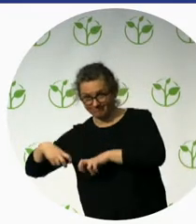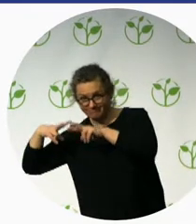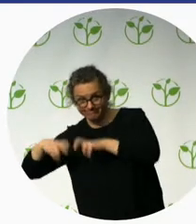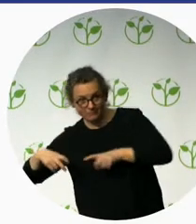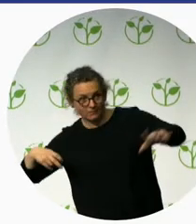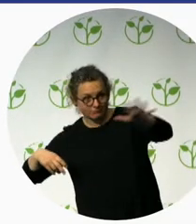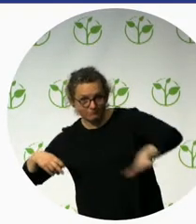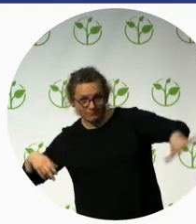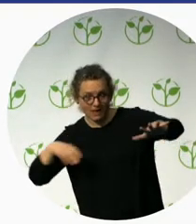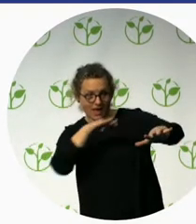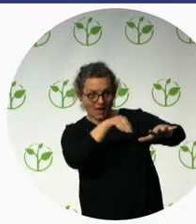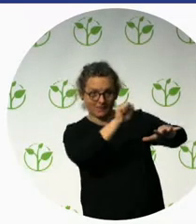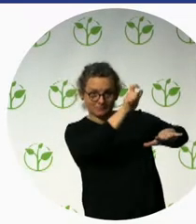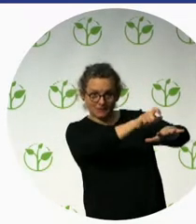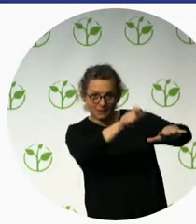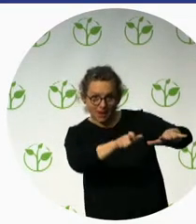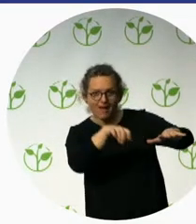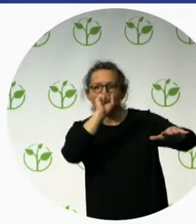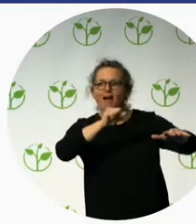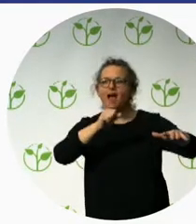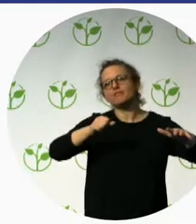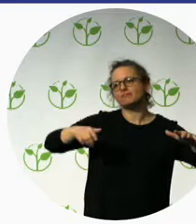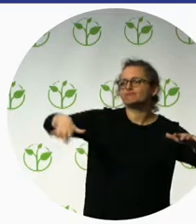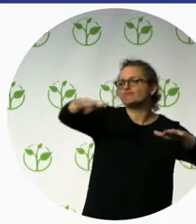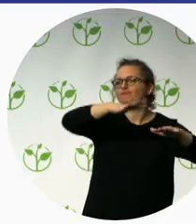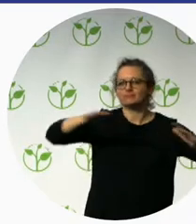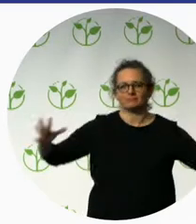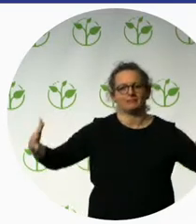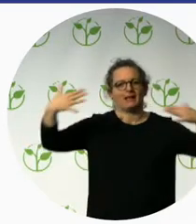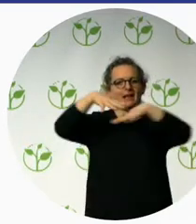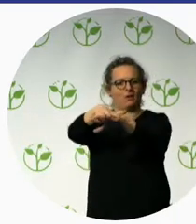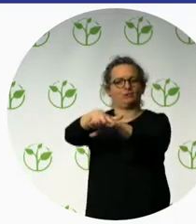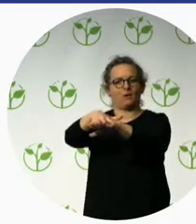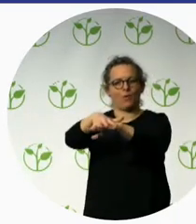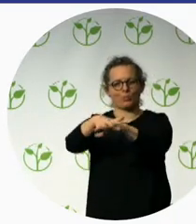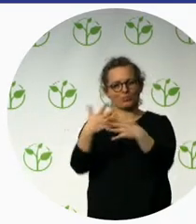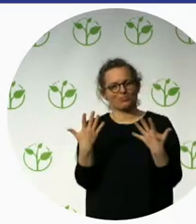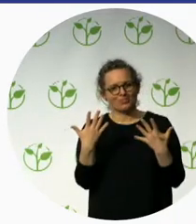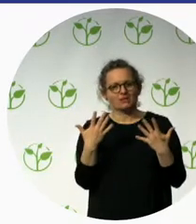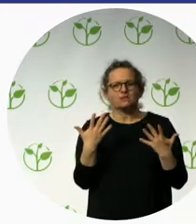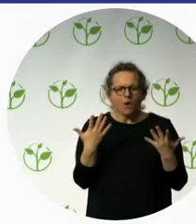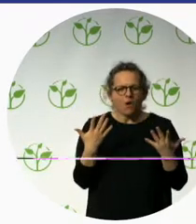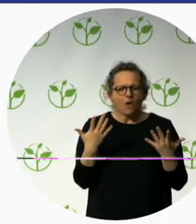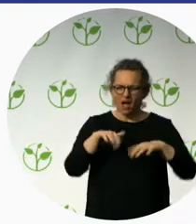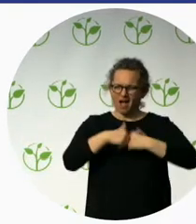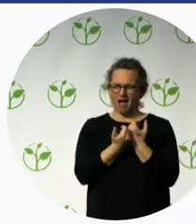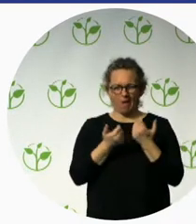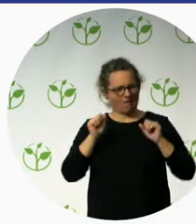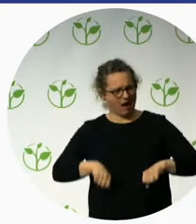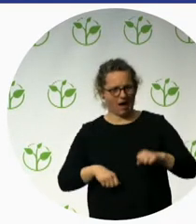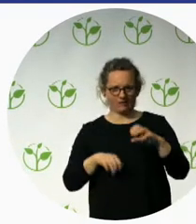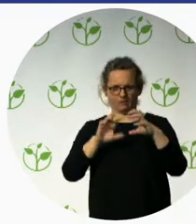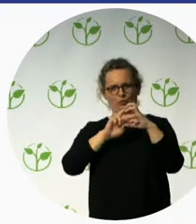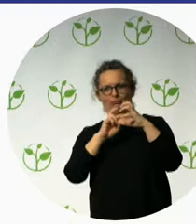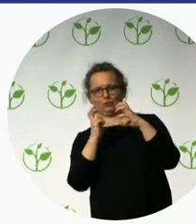everything which is related to the private life. And surely, tourism is one of the fields, is one of the activities, that is best improving